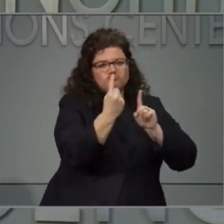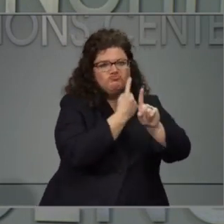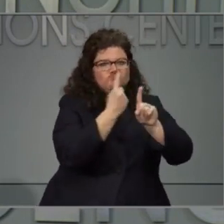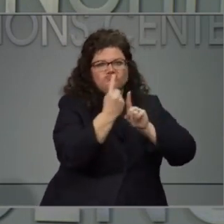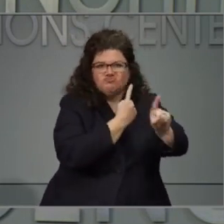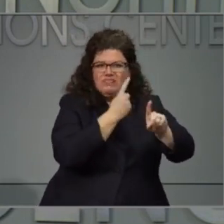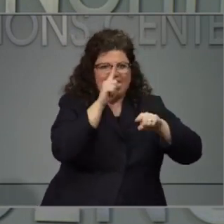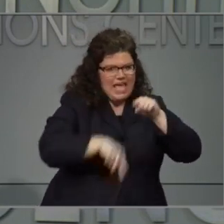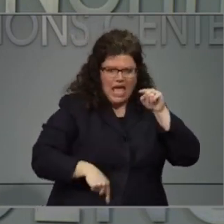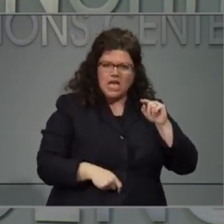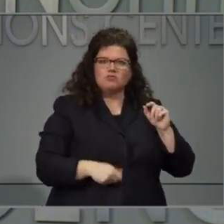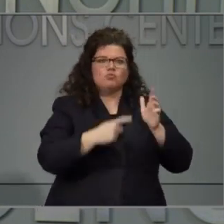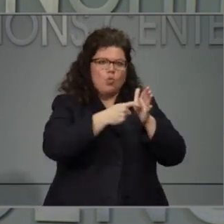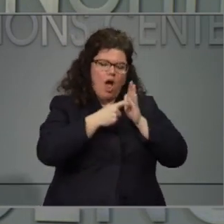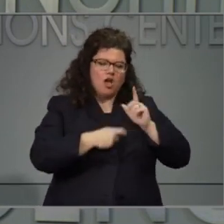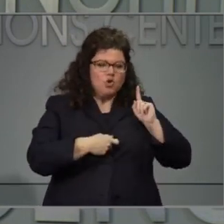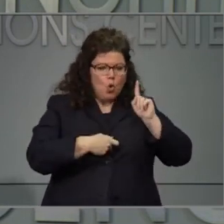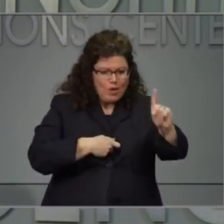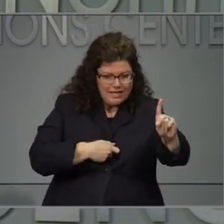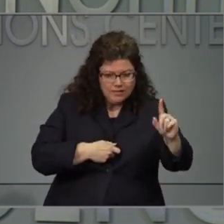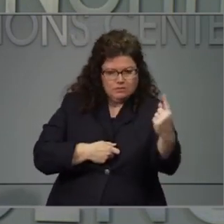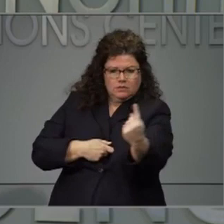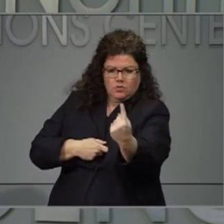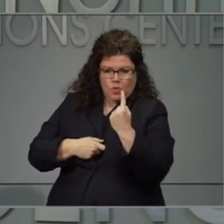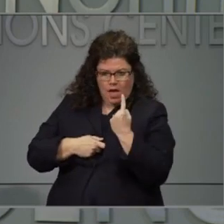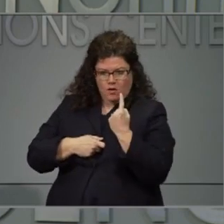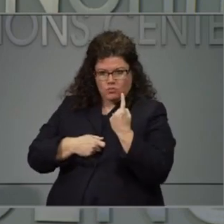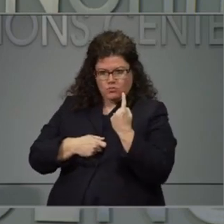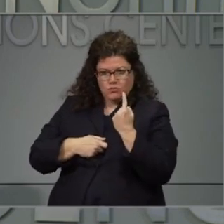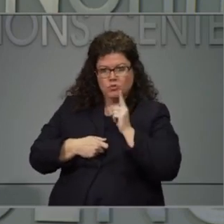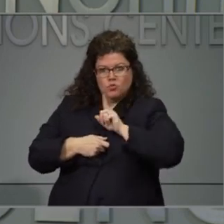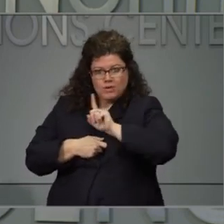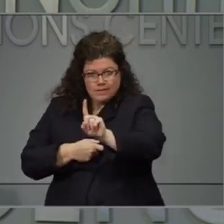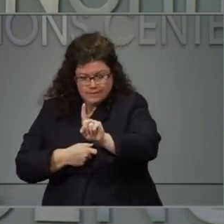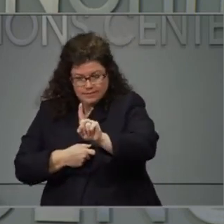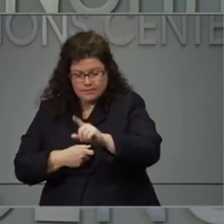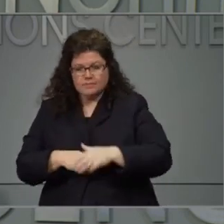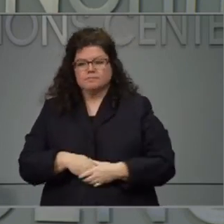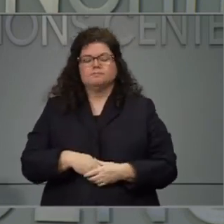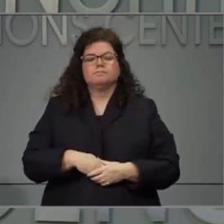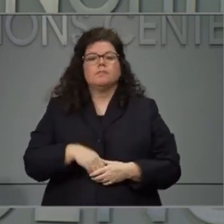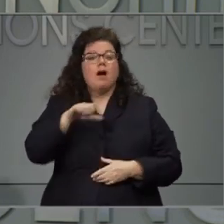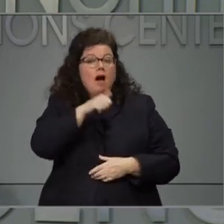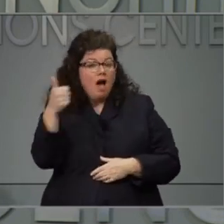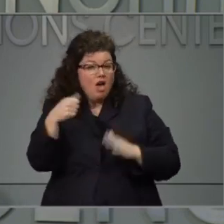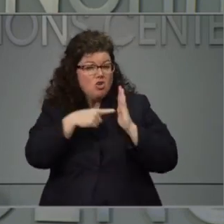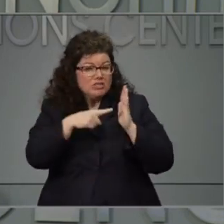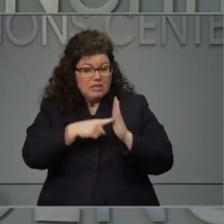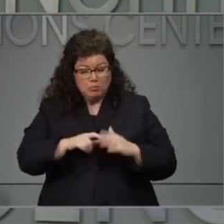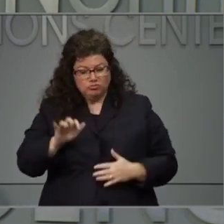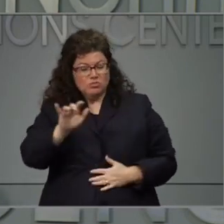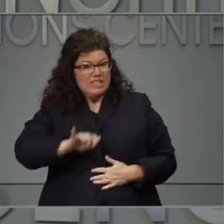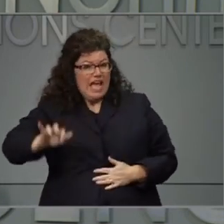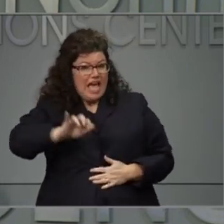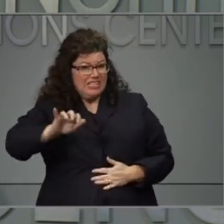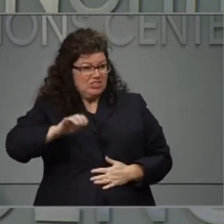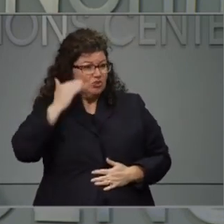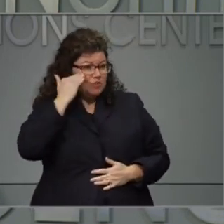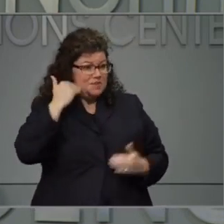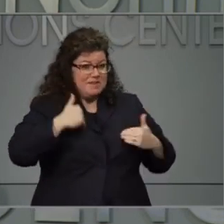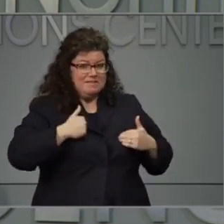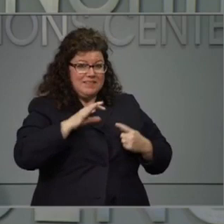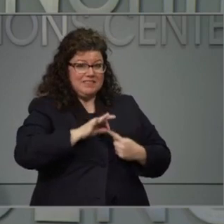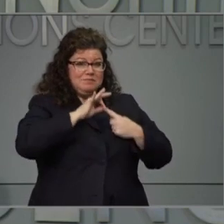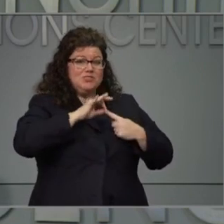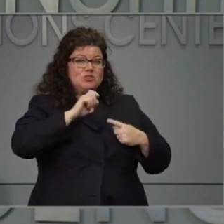plexiglass that helps to protect employees when they're at the point of purchase or checkout.